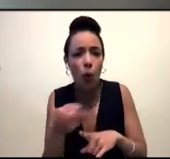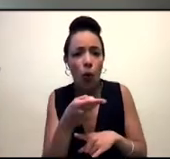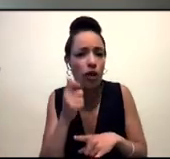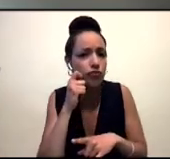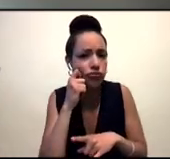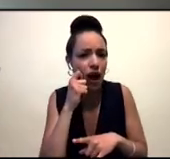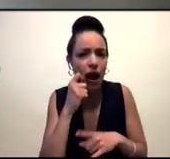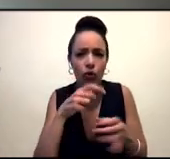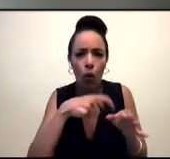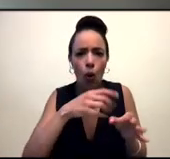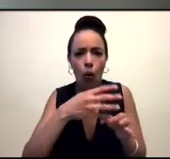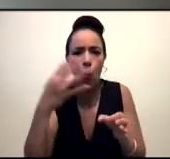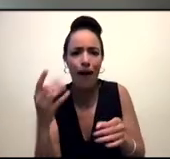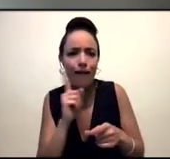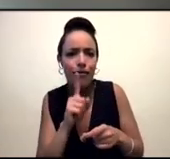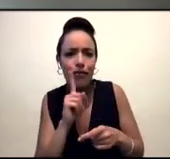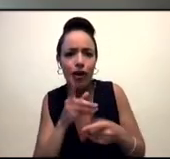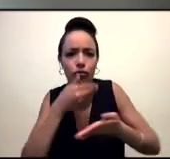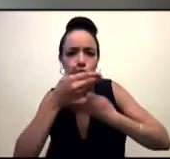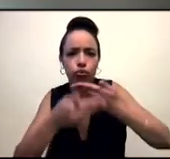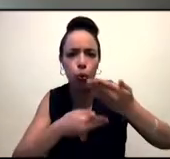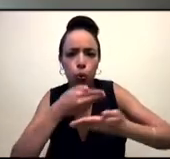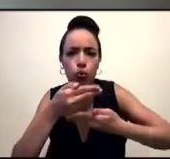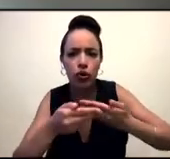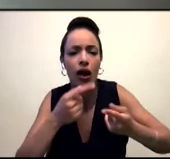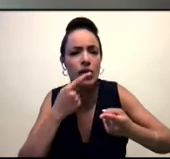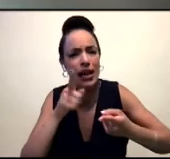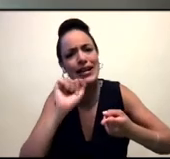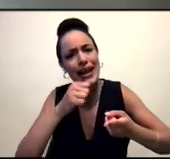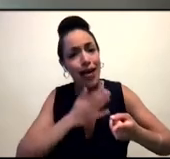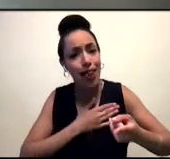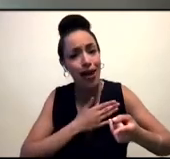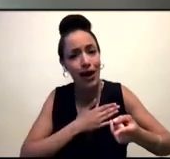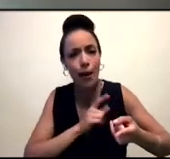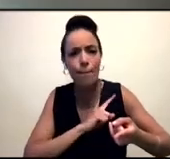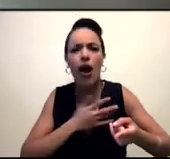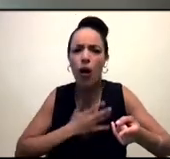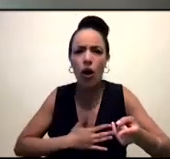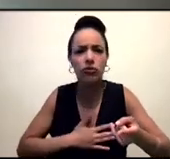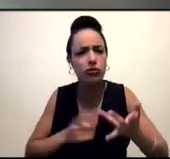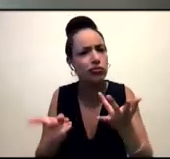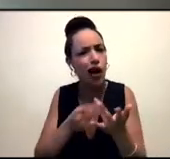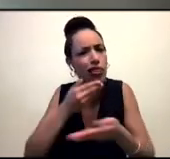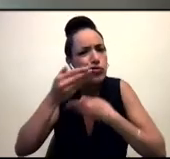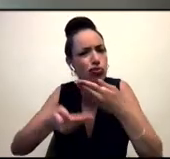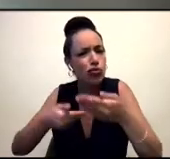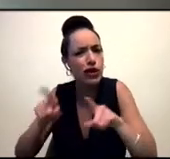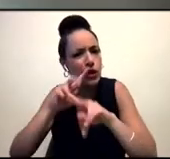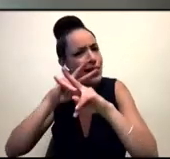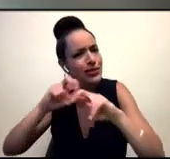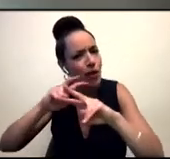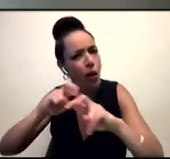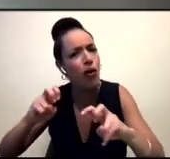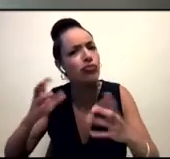know, storyline or film, whatever. I just like, okay, I really like that, but also I want to write other stories, and I want to be able to, you know,